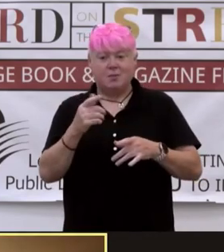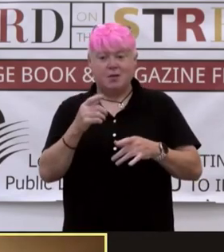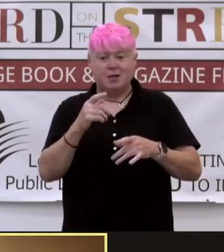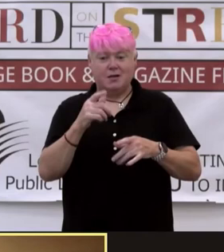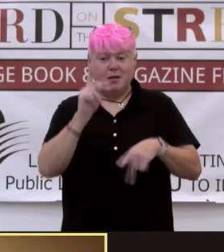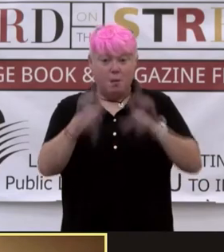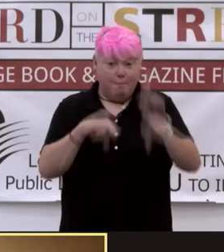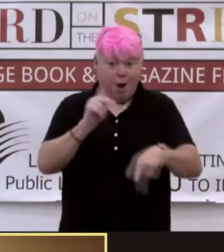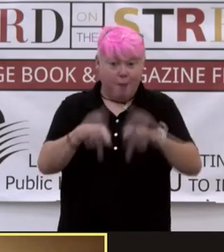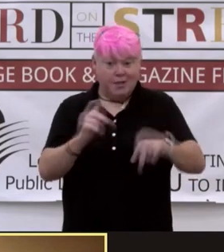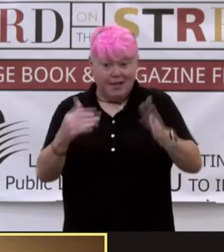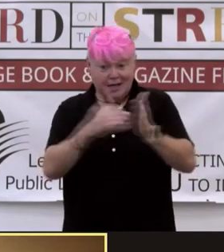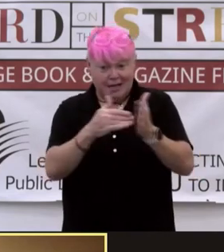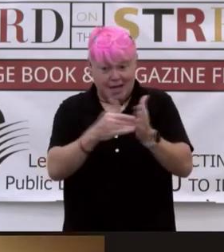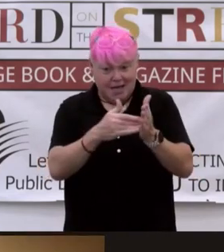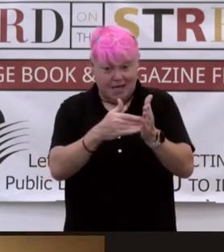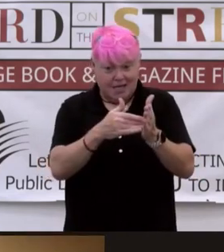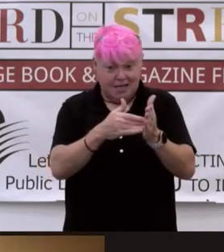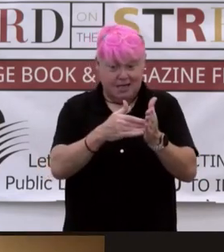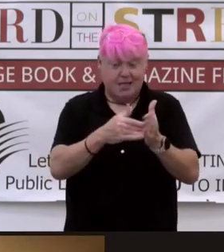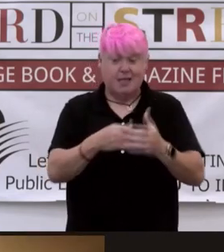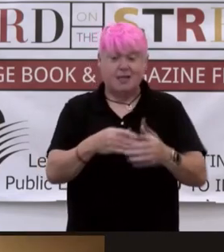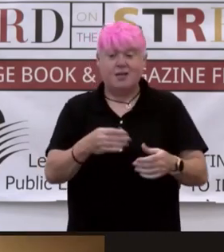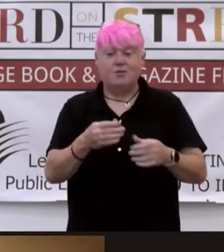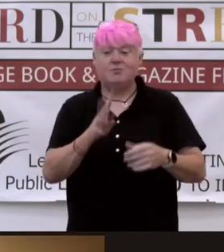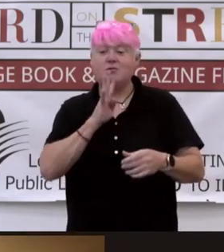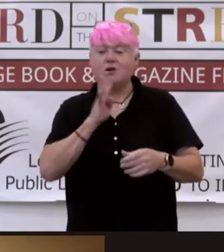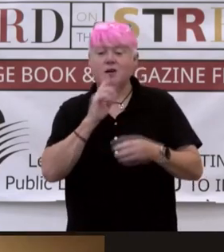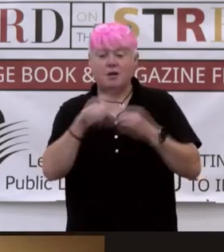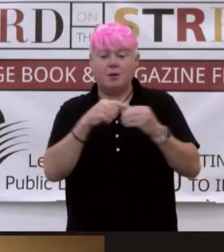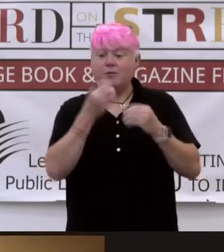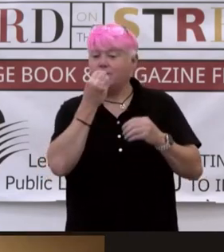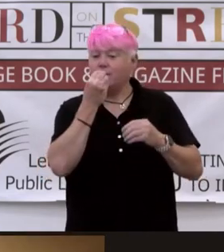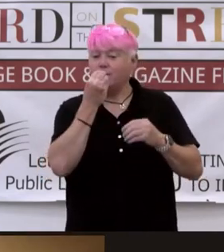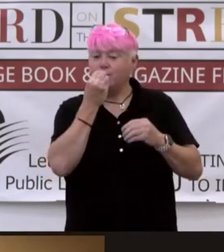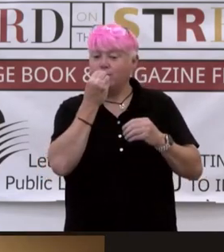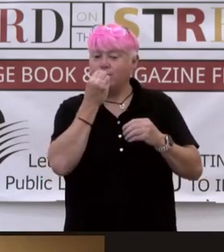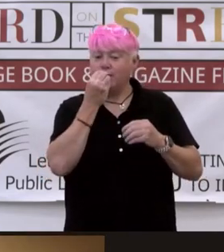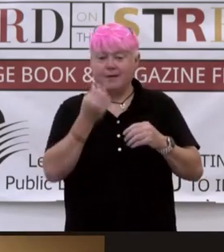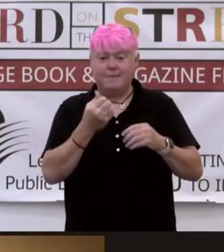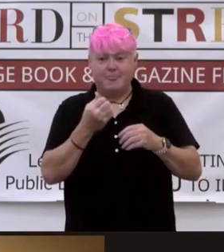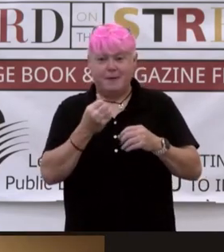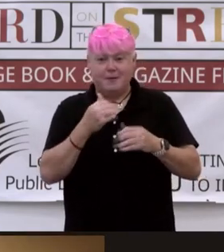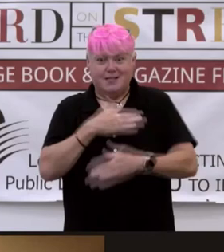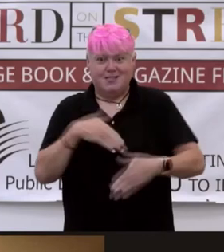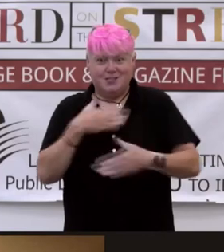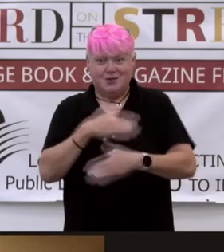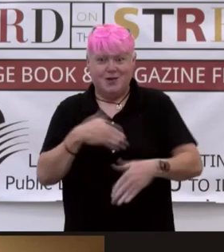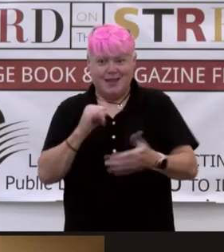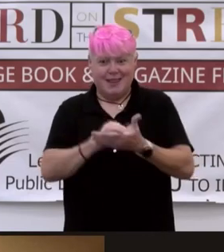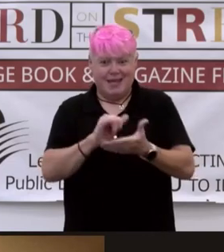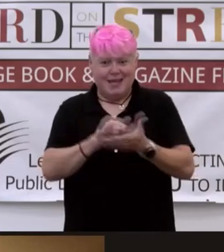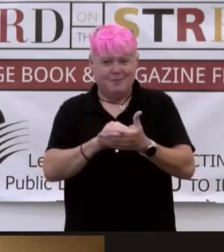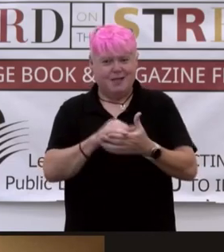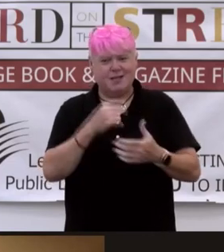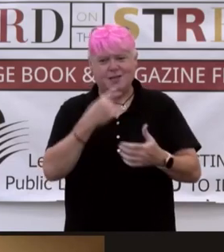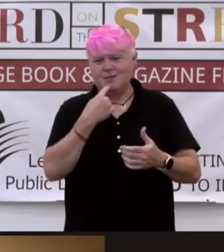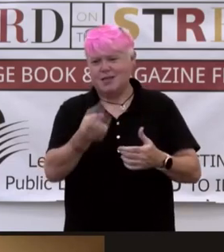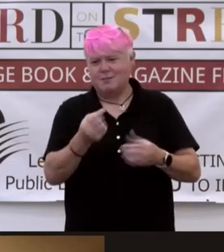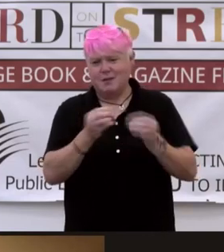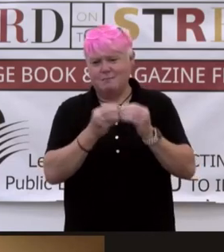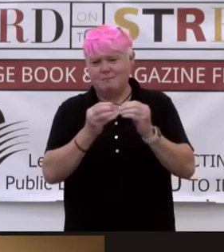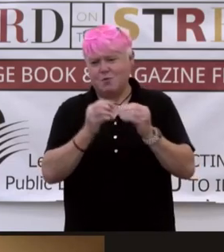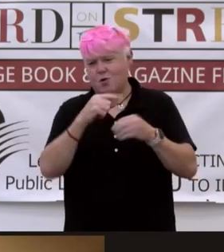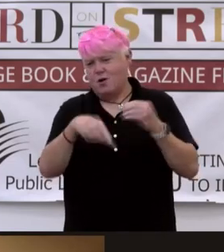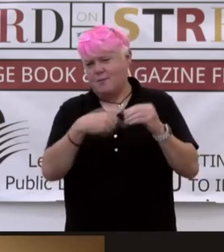of people. And you talk about the food, and I have to say I very much enjoyed all of that. But can you tell me a bit more about how kind